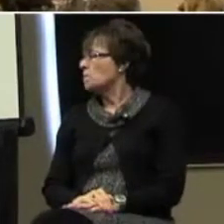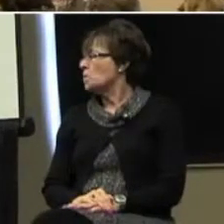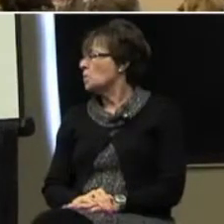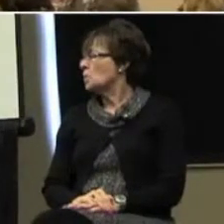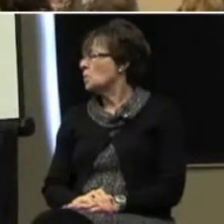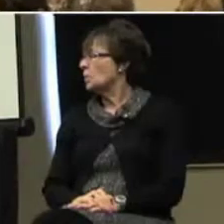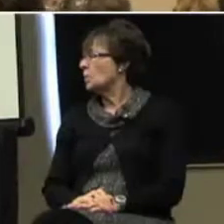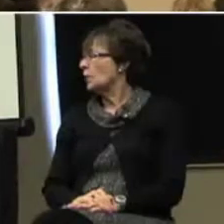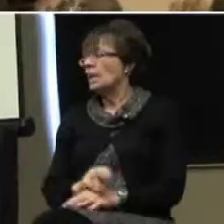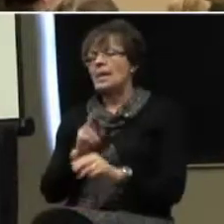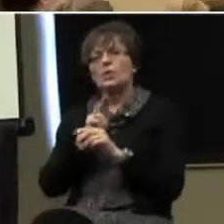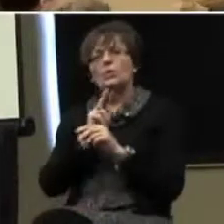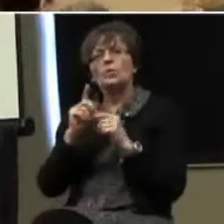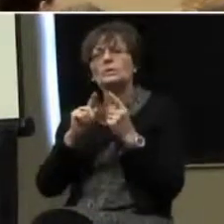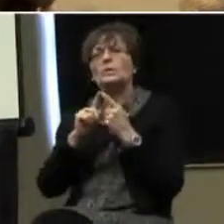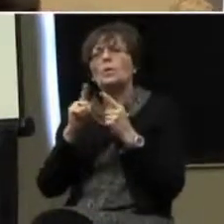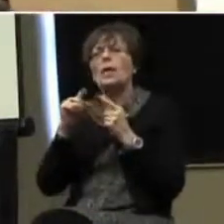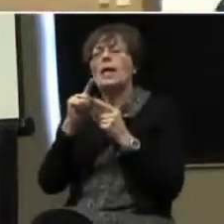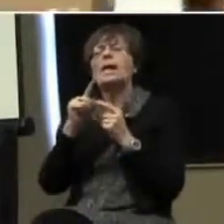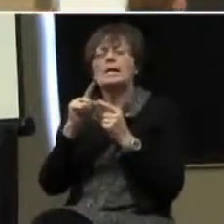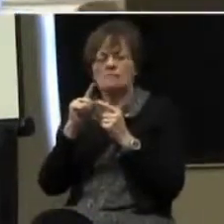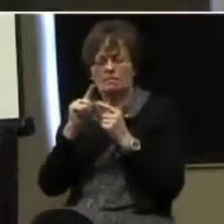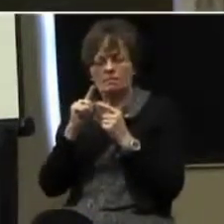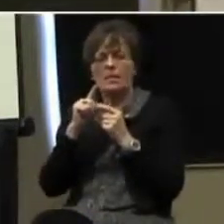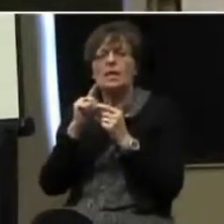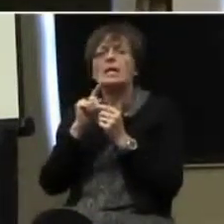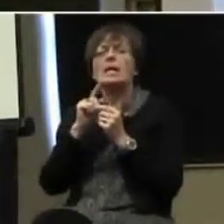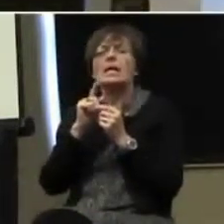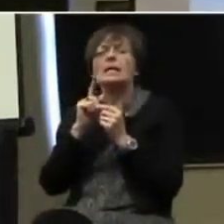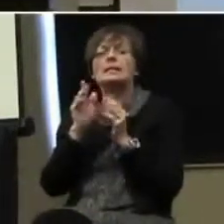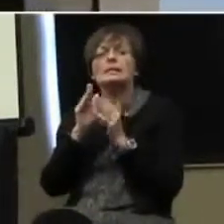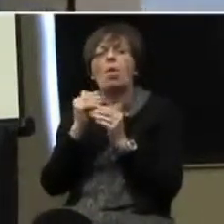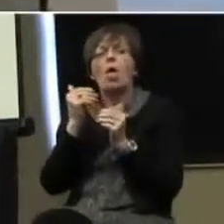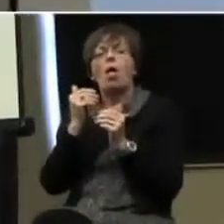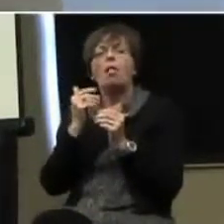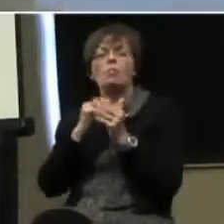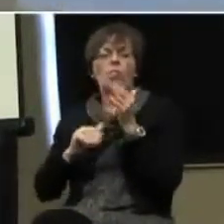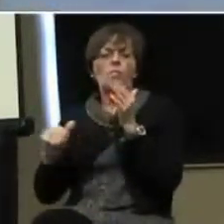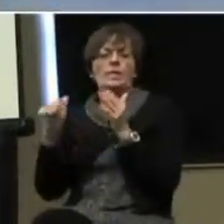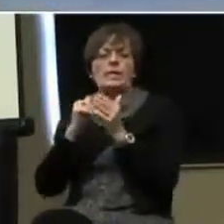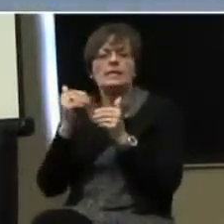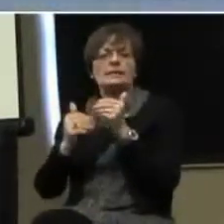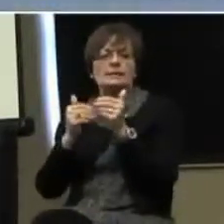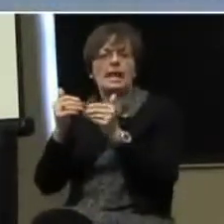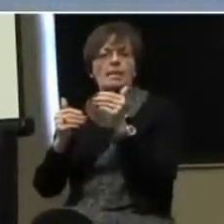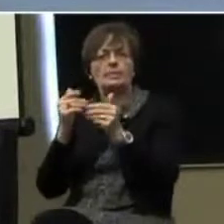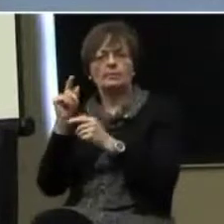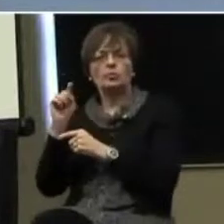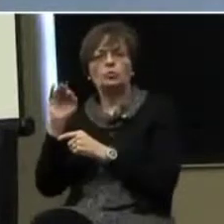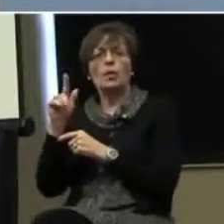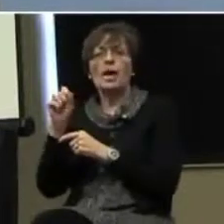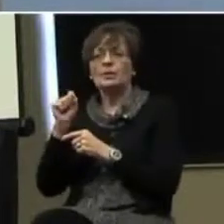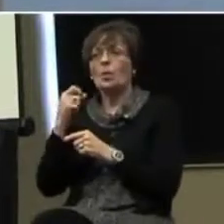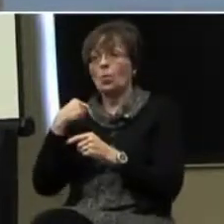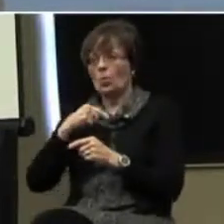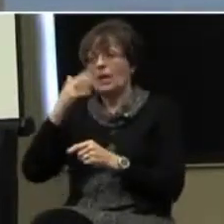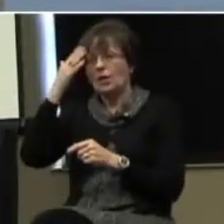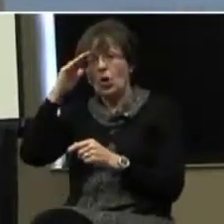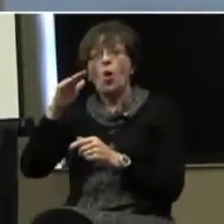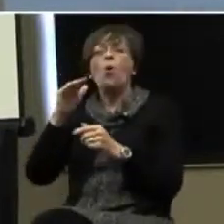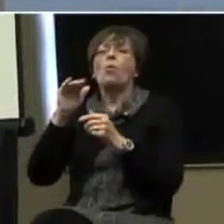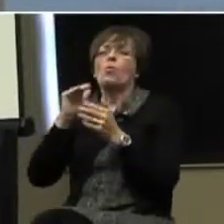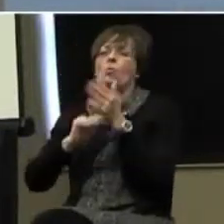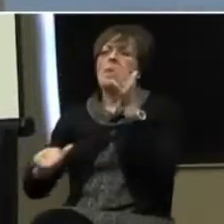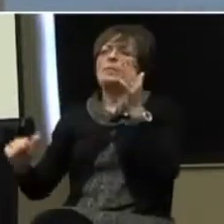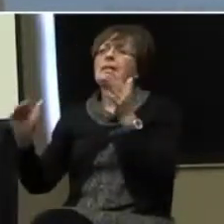Okay. It's used when the learner needs small repeated steps presented in groups or trials. Because we know how important repetition is,